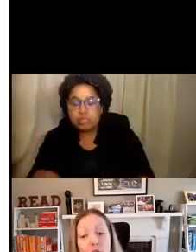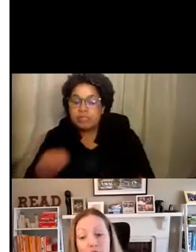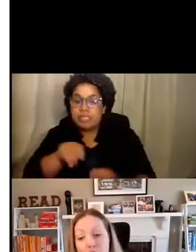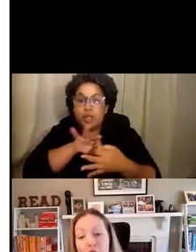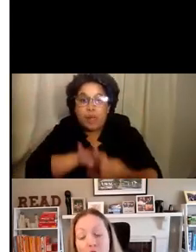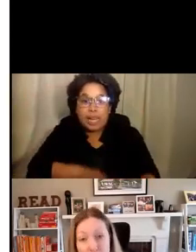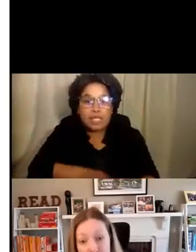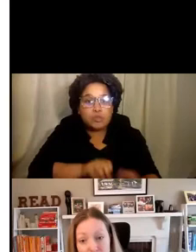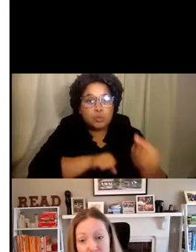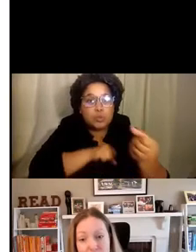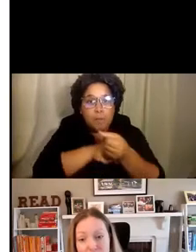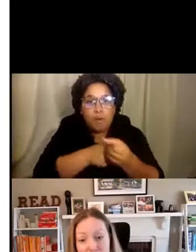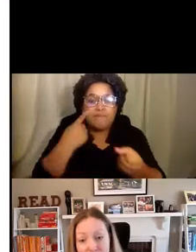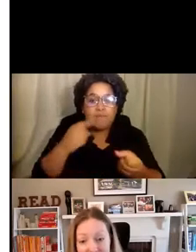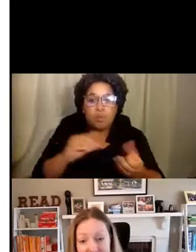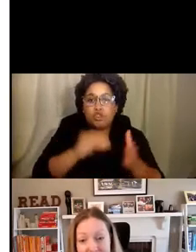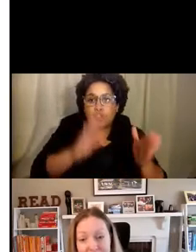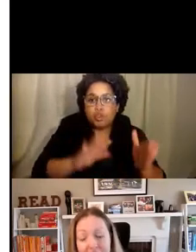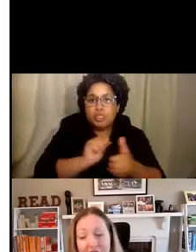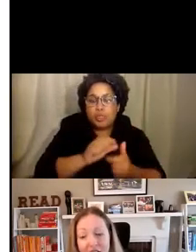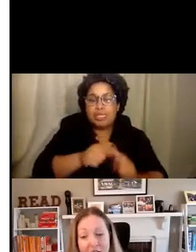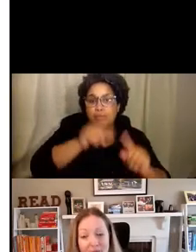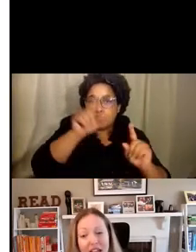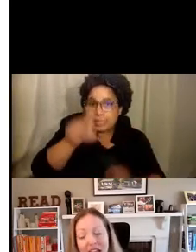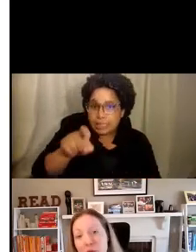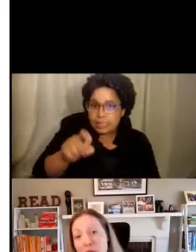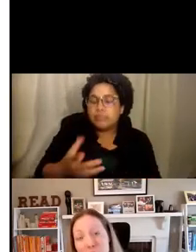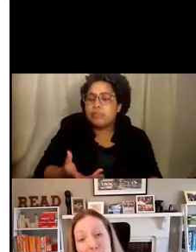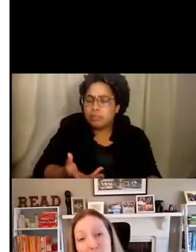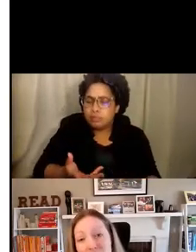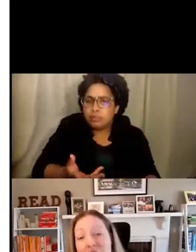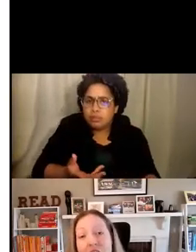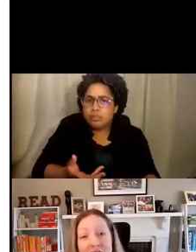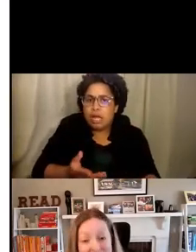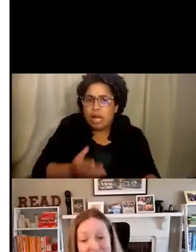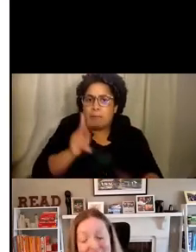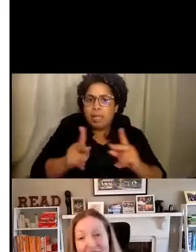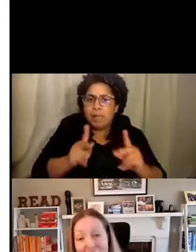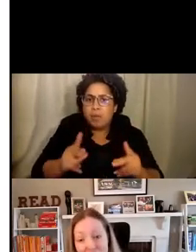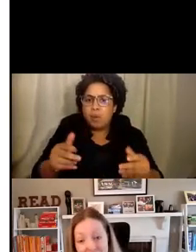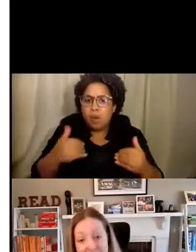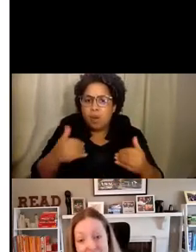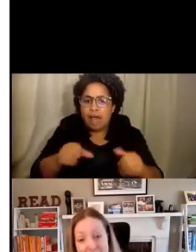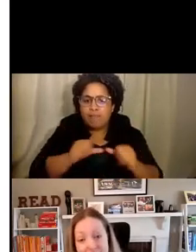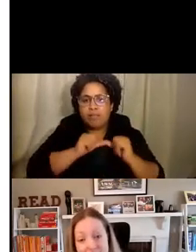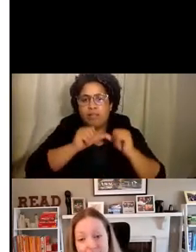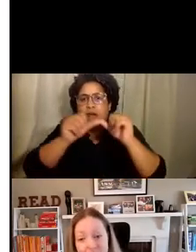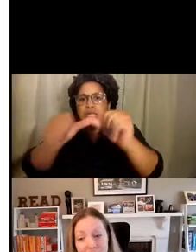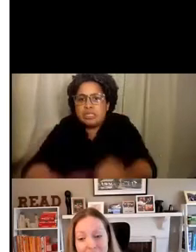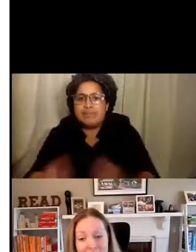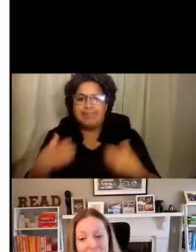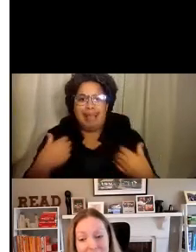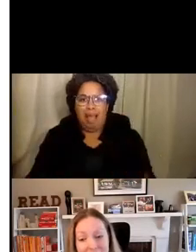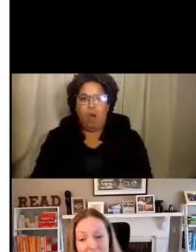support for our students with special needs and with people with longstanding health needs.